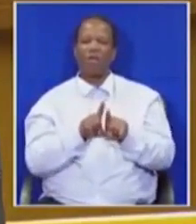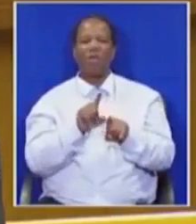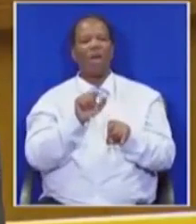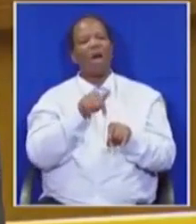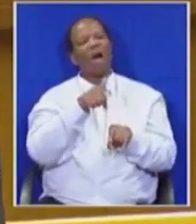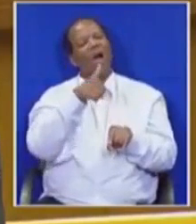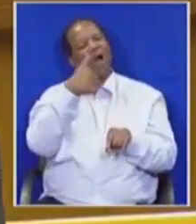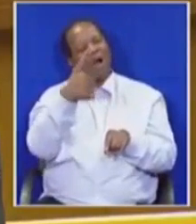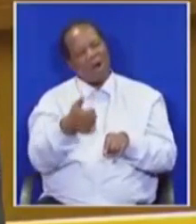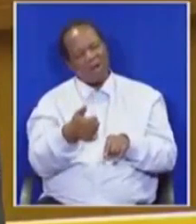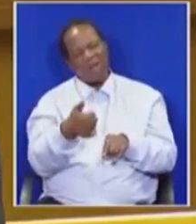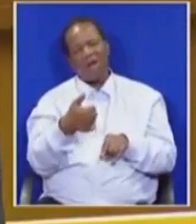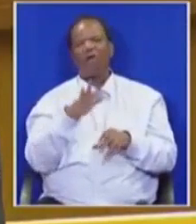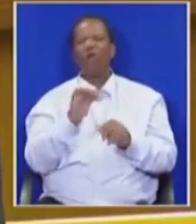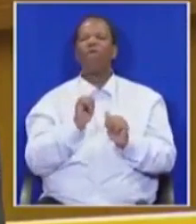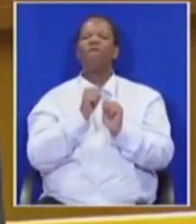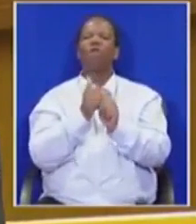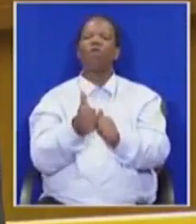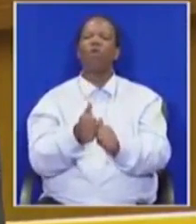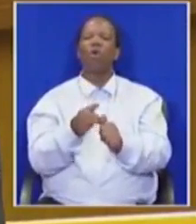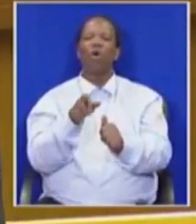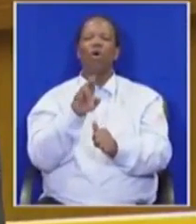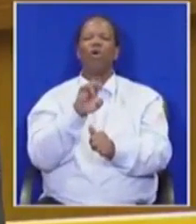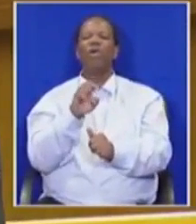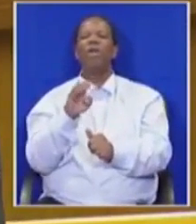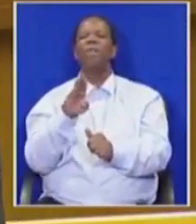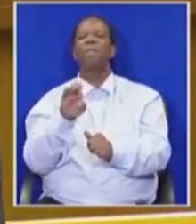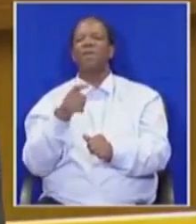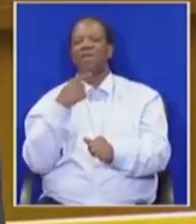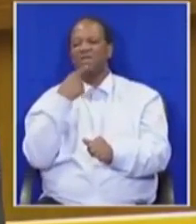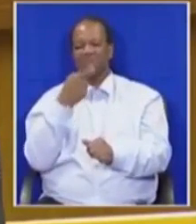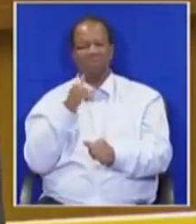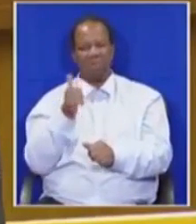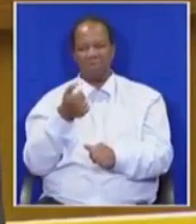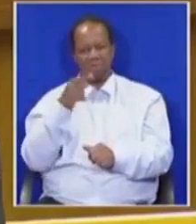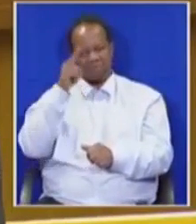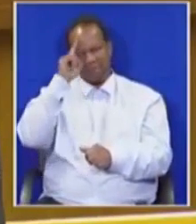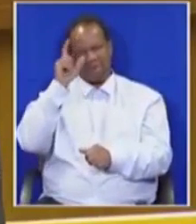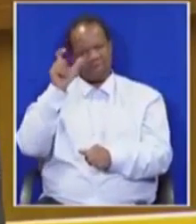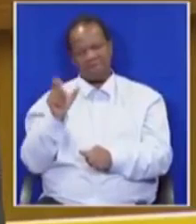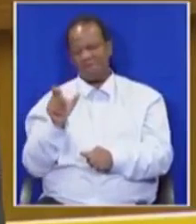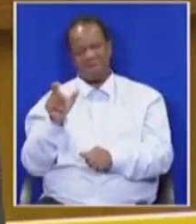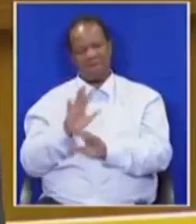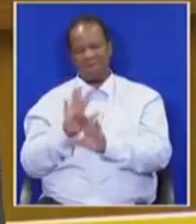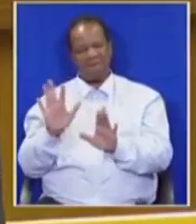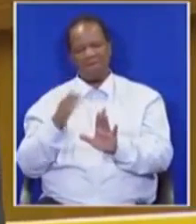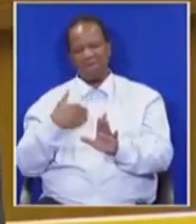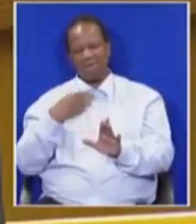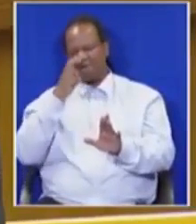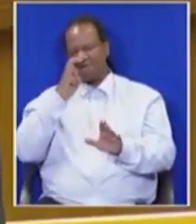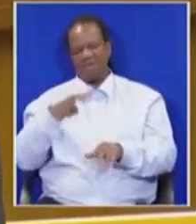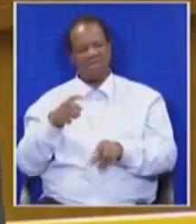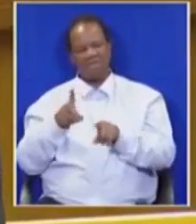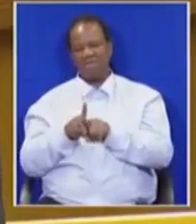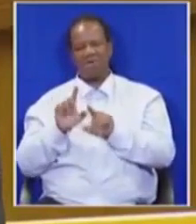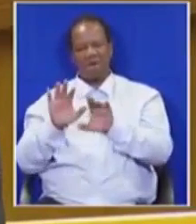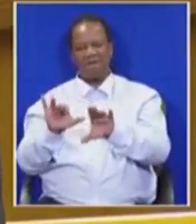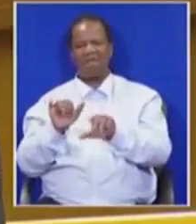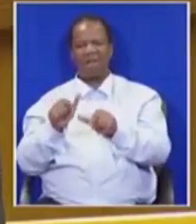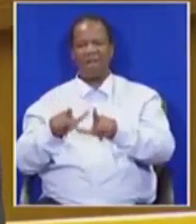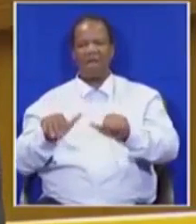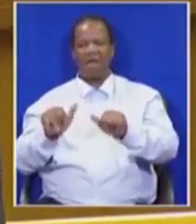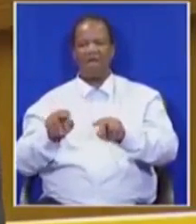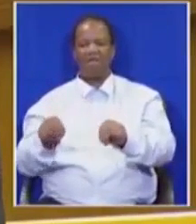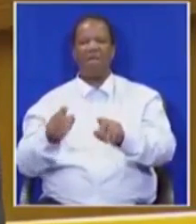come long after him, the Africans were less than human, not deserving of land ownership. On this